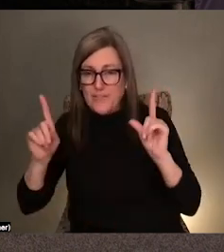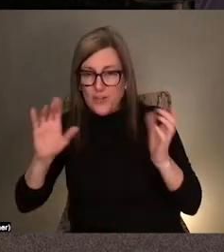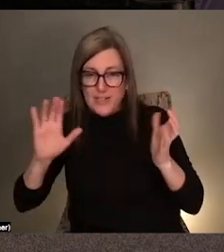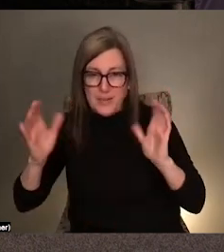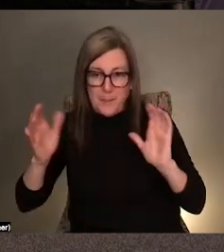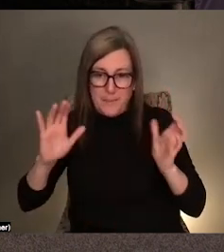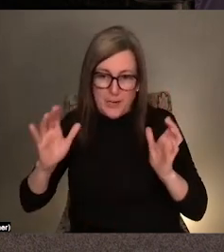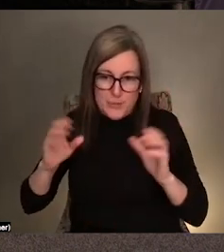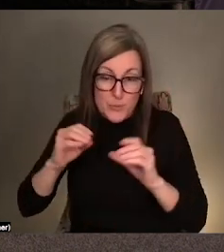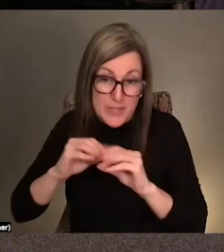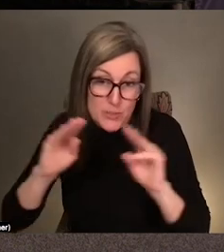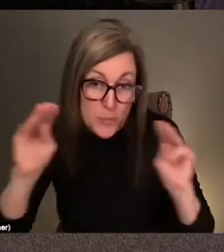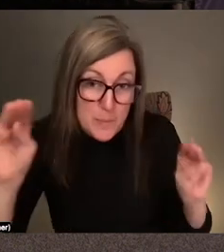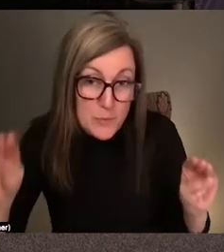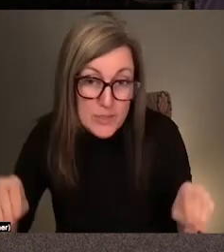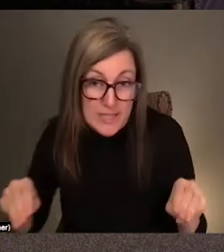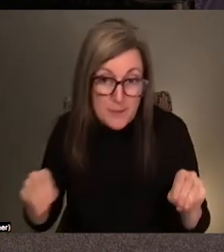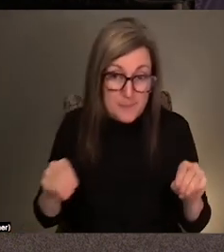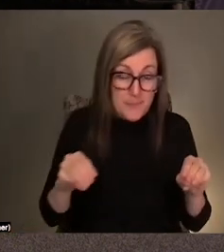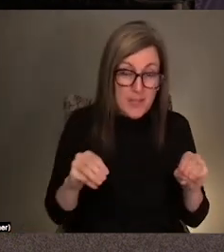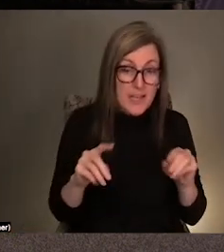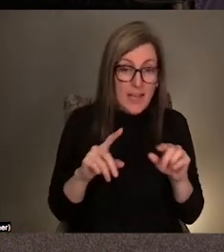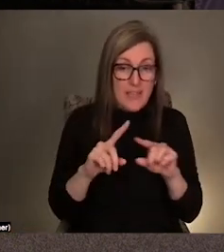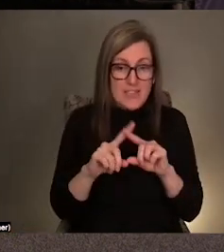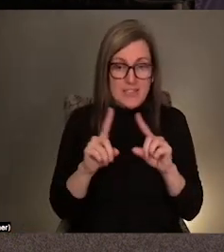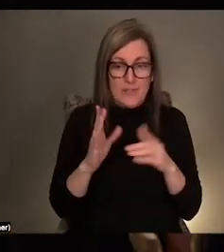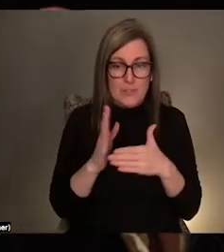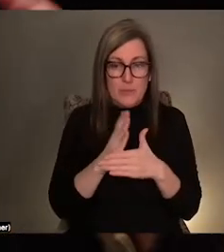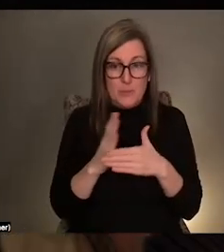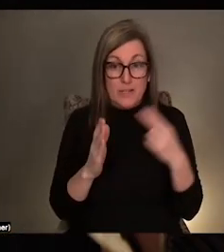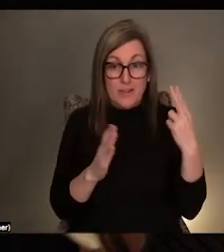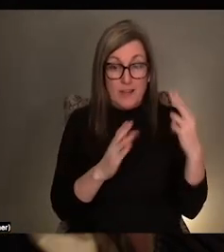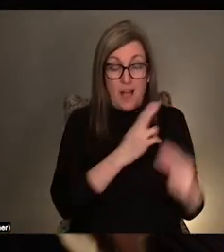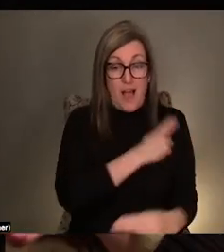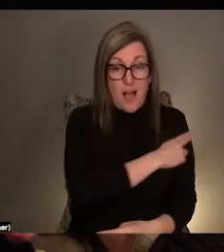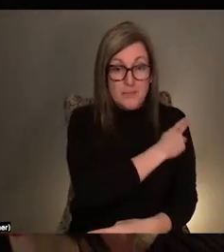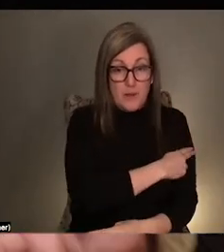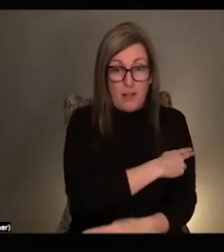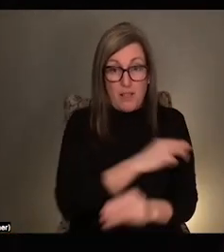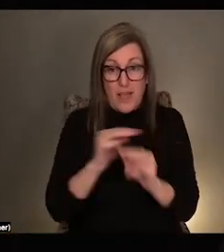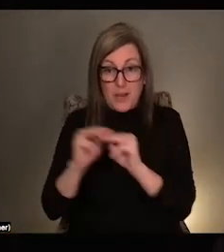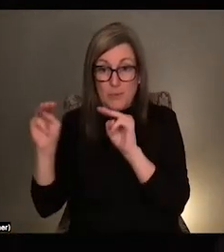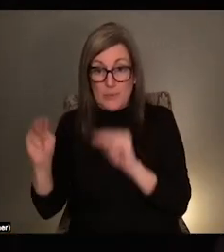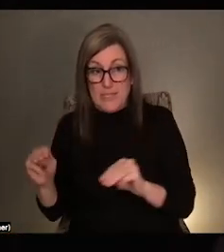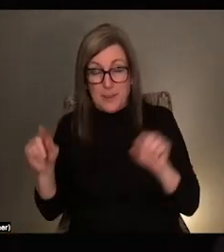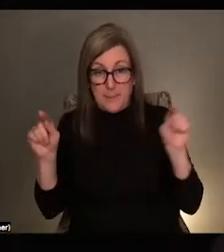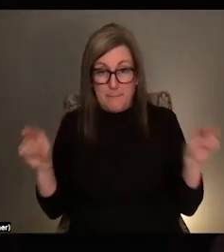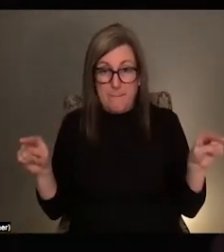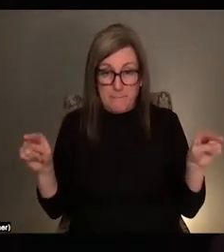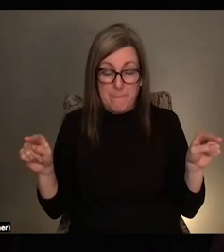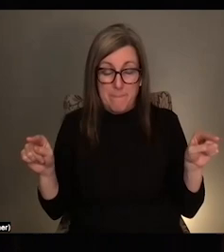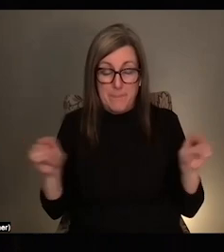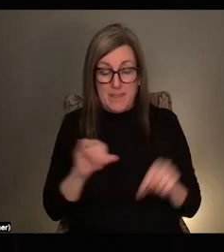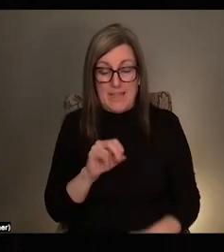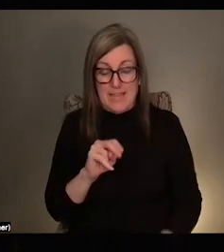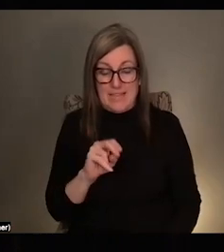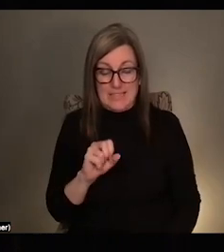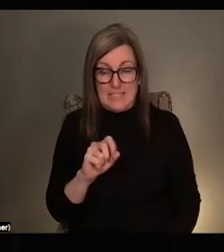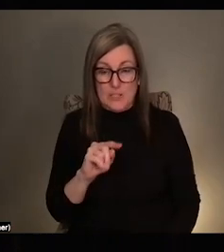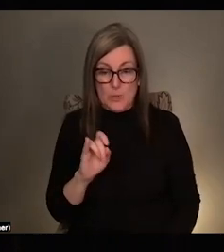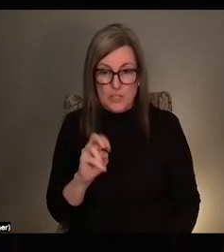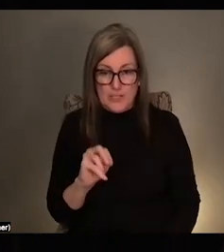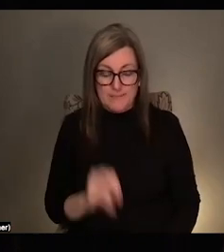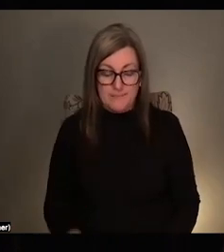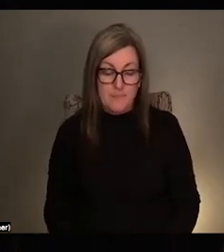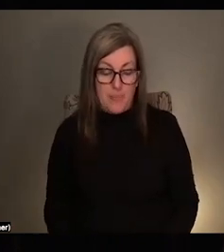in a museum and like the difference between like a hospital and a museum as like institutions. And so I guess what I'm trying to